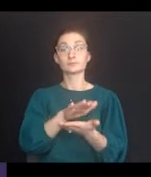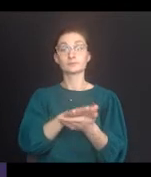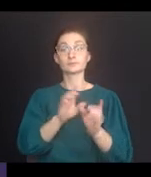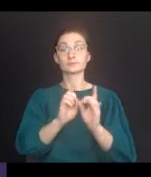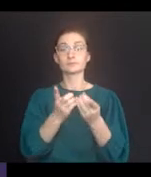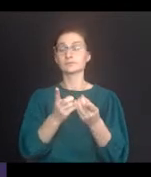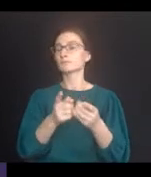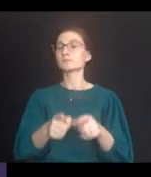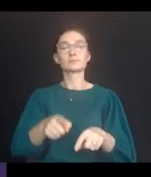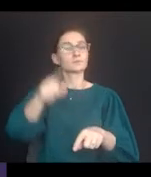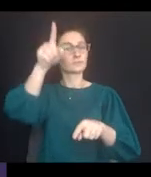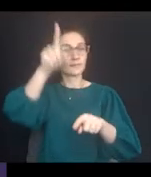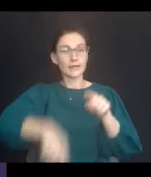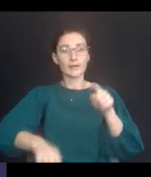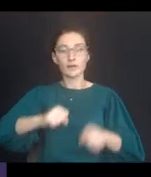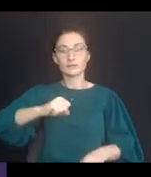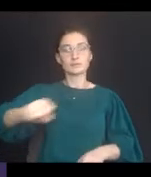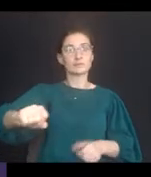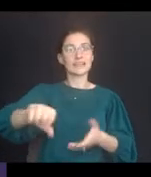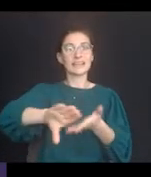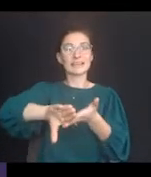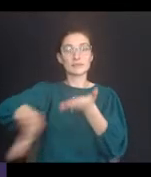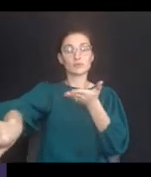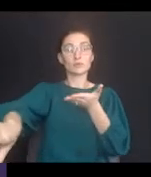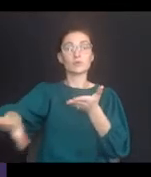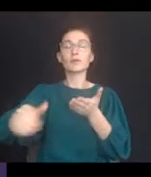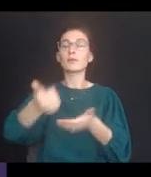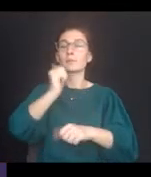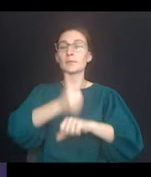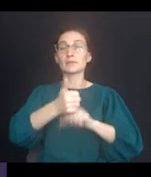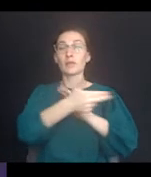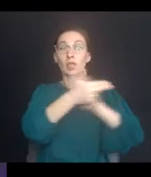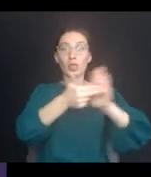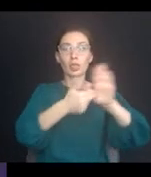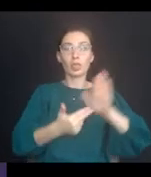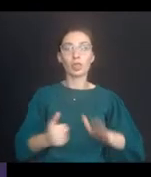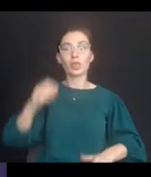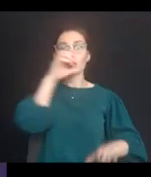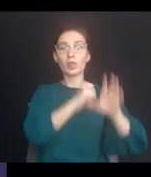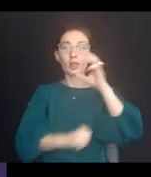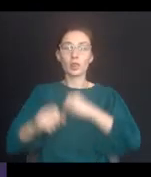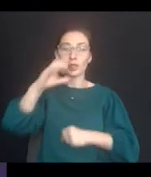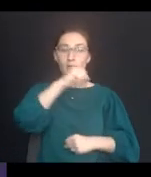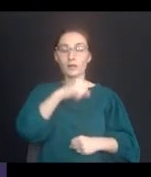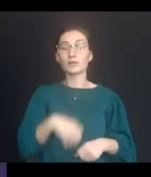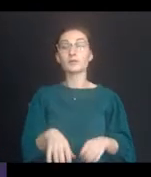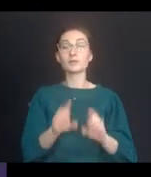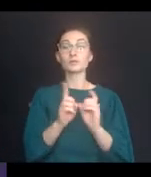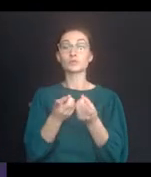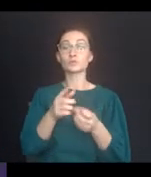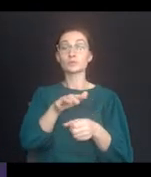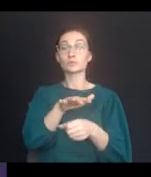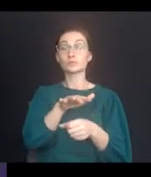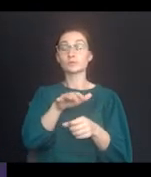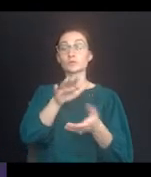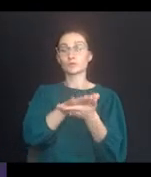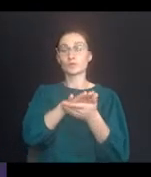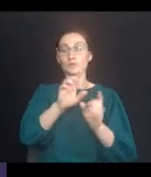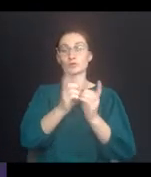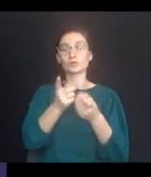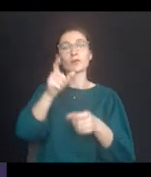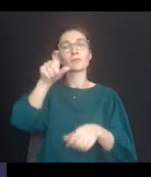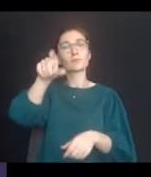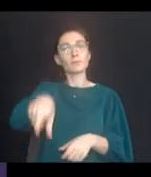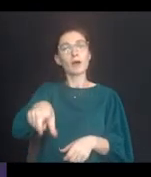School districts must not exclude students based on stereotypes and assumptions, and school districts must make an individualized